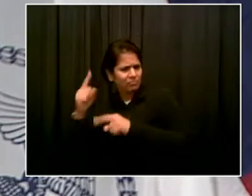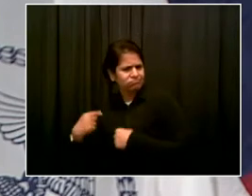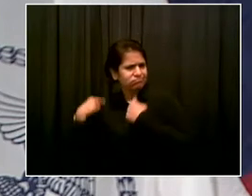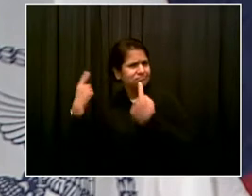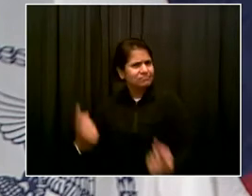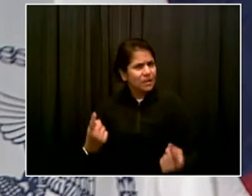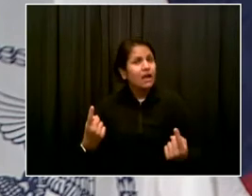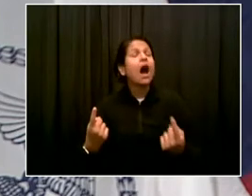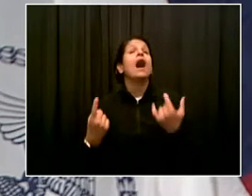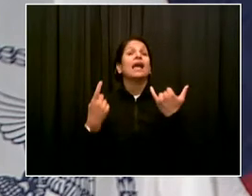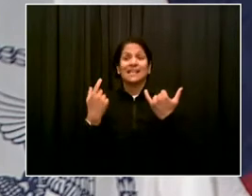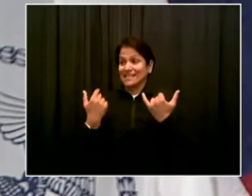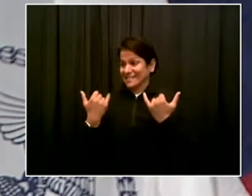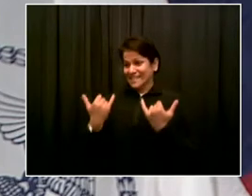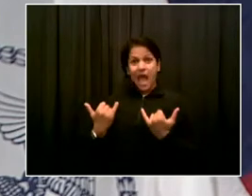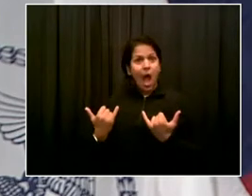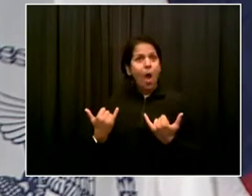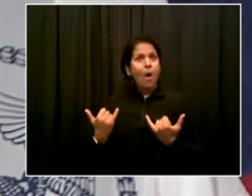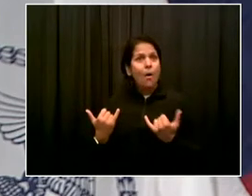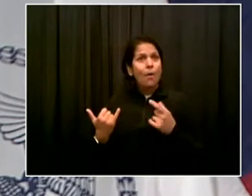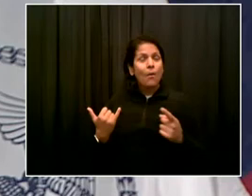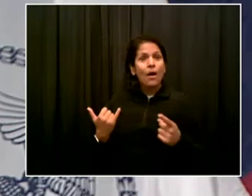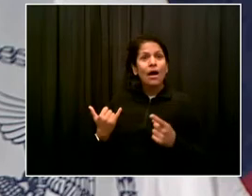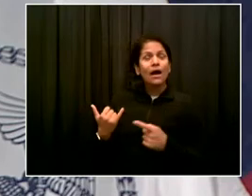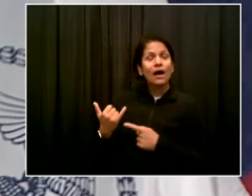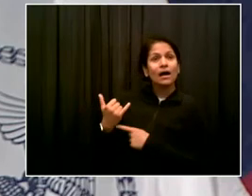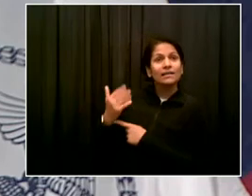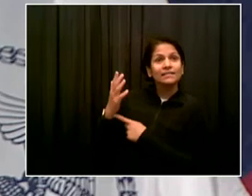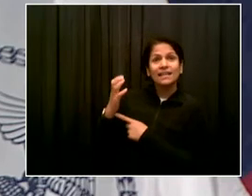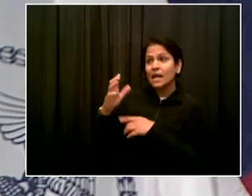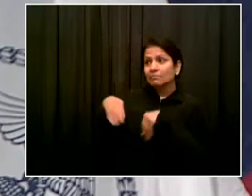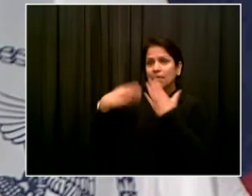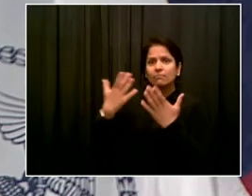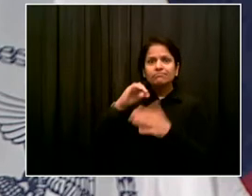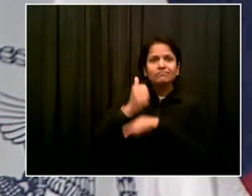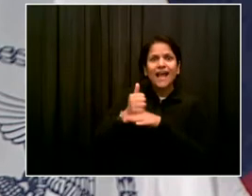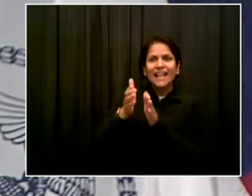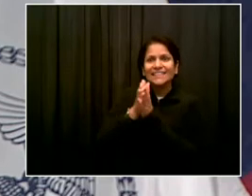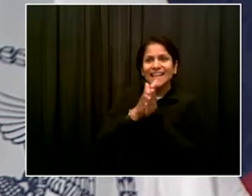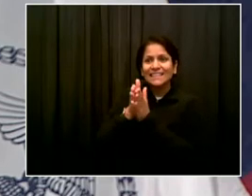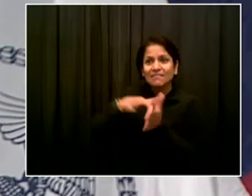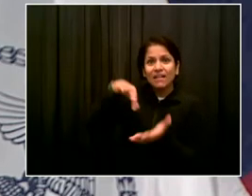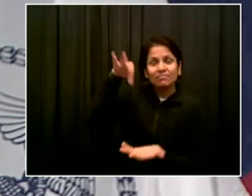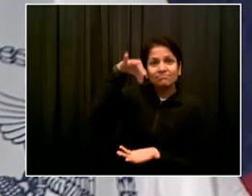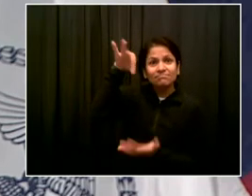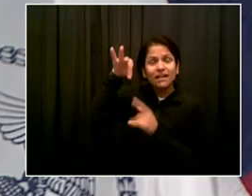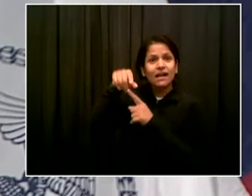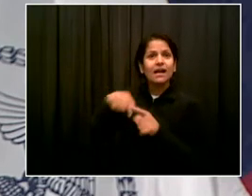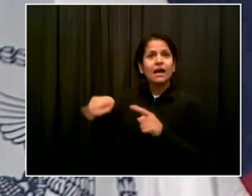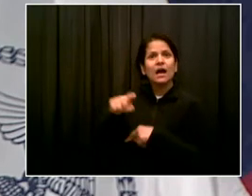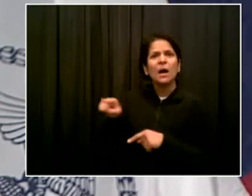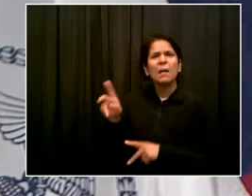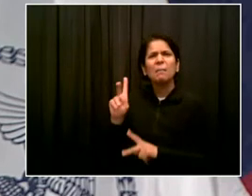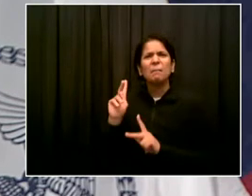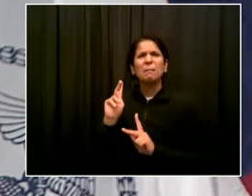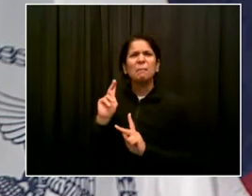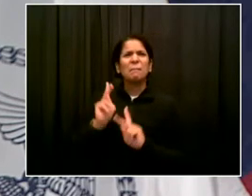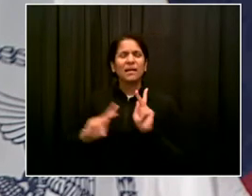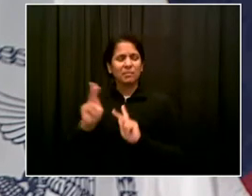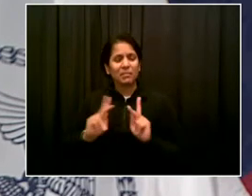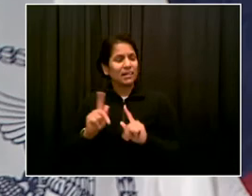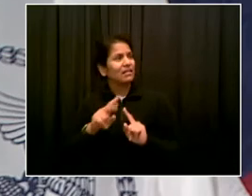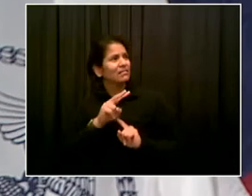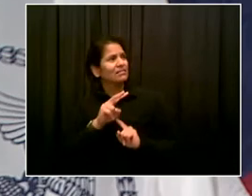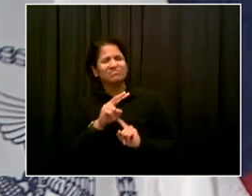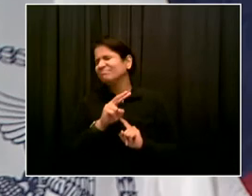those people to encourage them to get the vaccine. But what does it say about those people? And what's going to happen if New